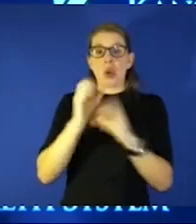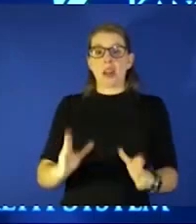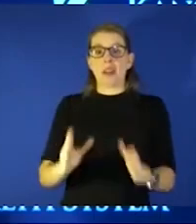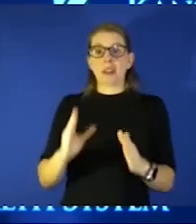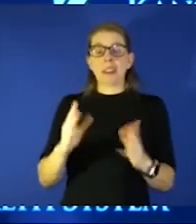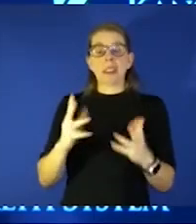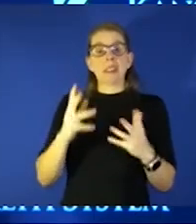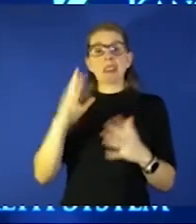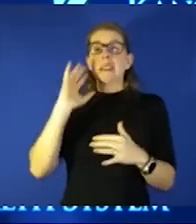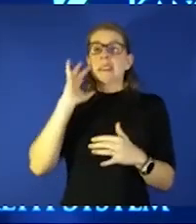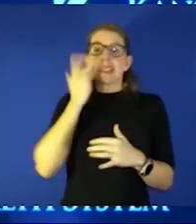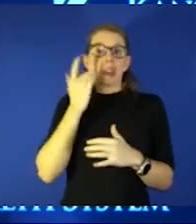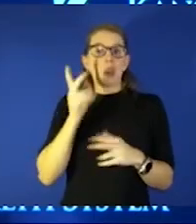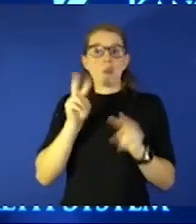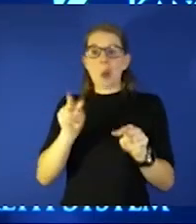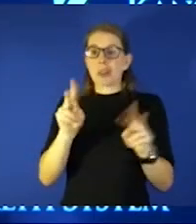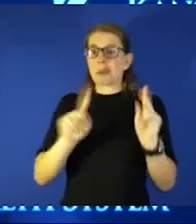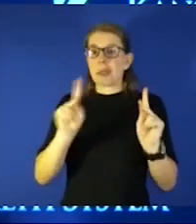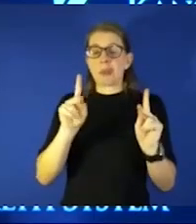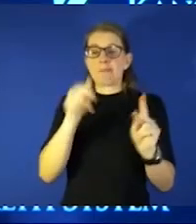die from COVID-19